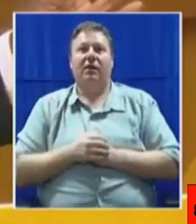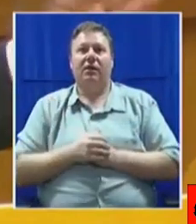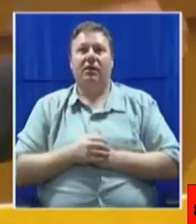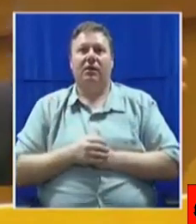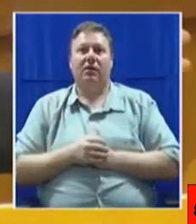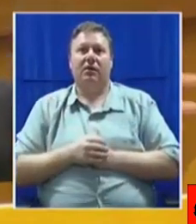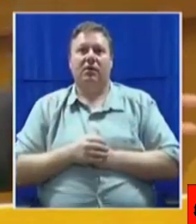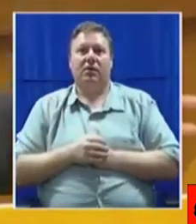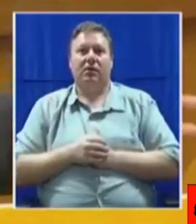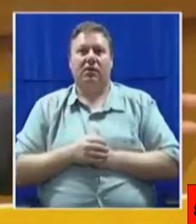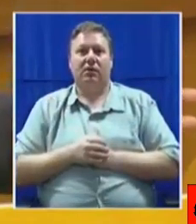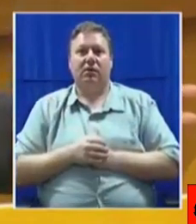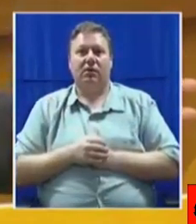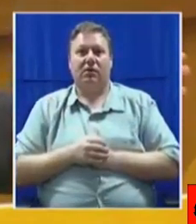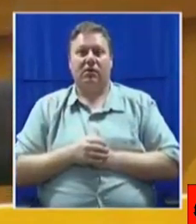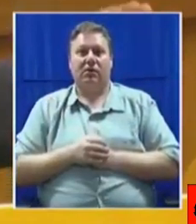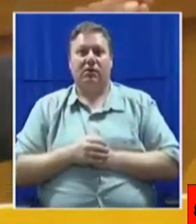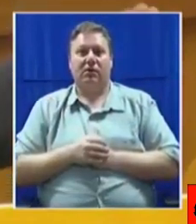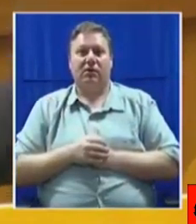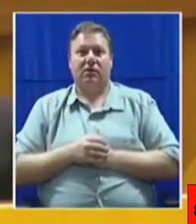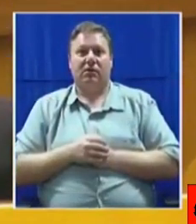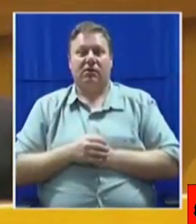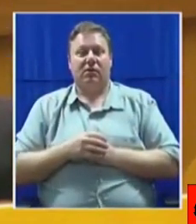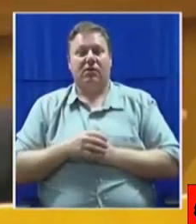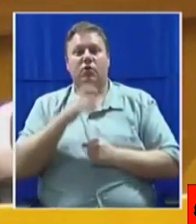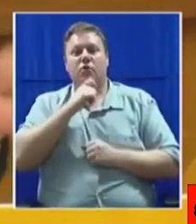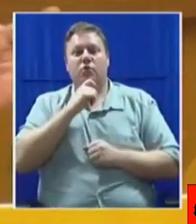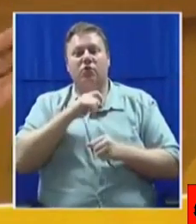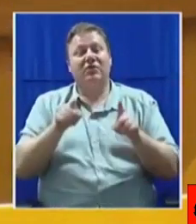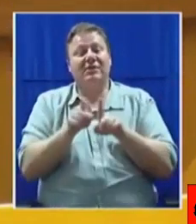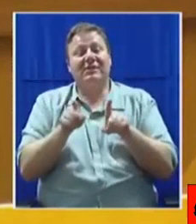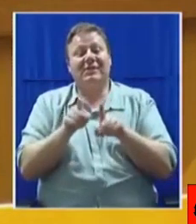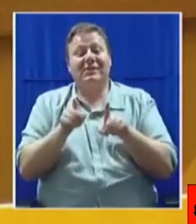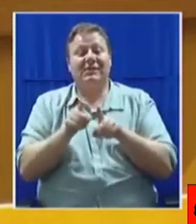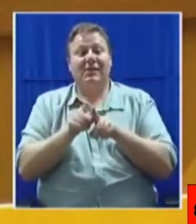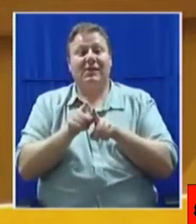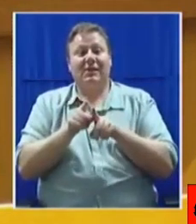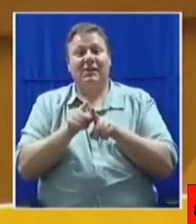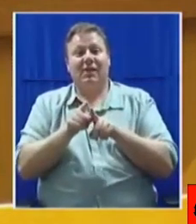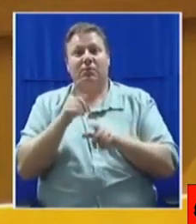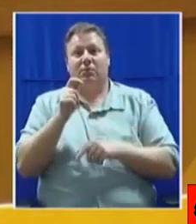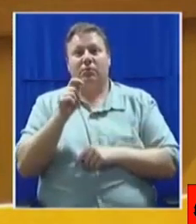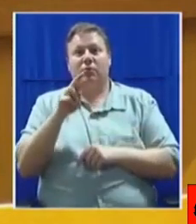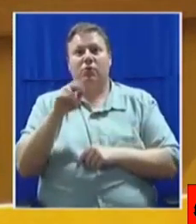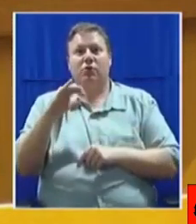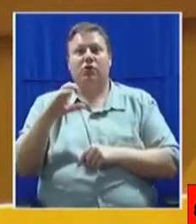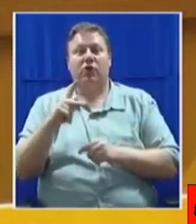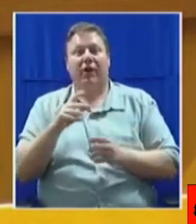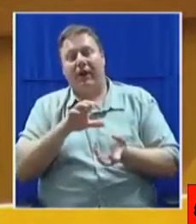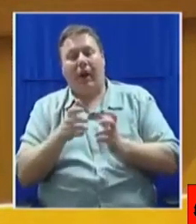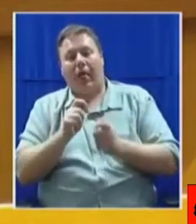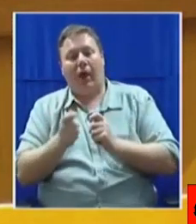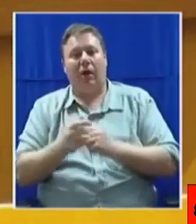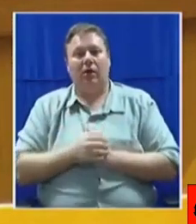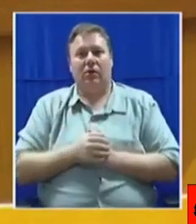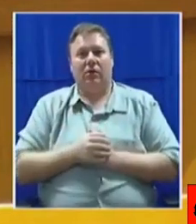played the same sort of gimmick the last time, the public protector in one